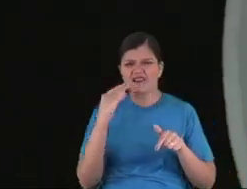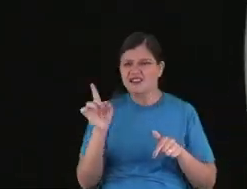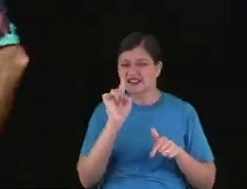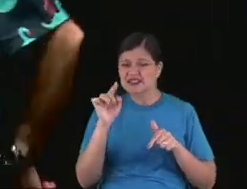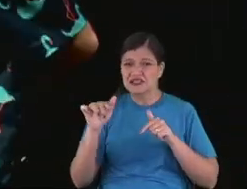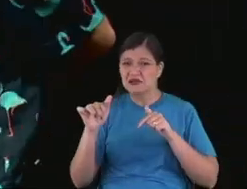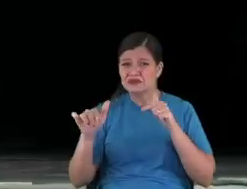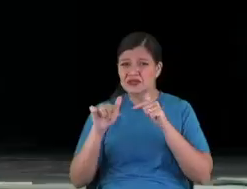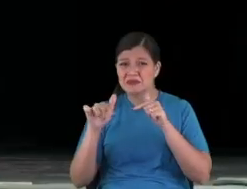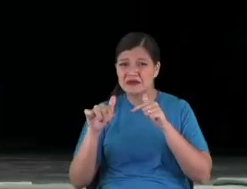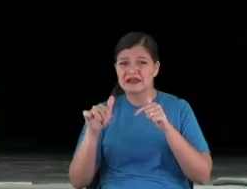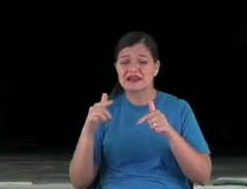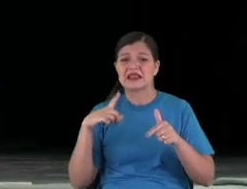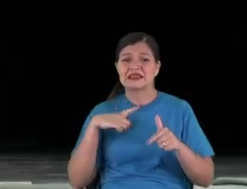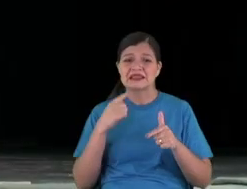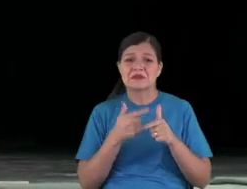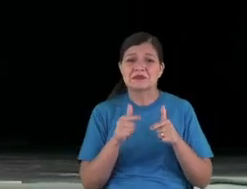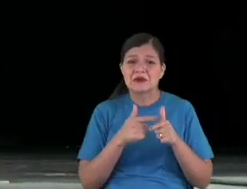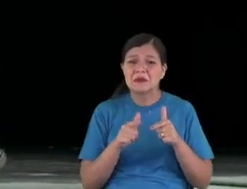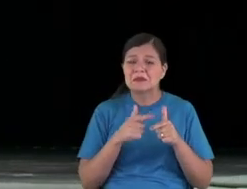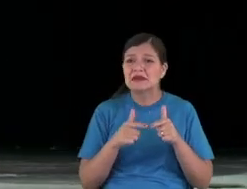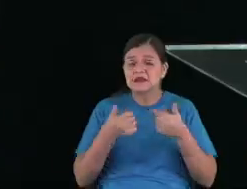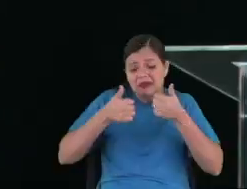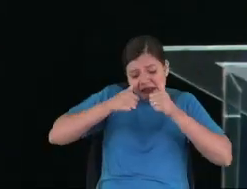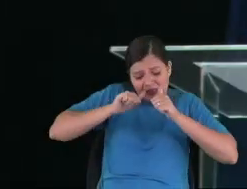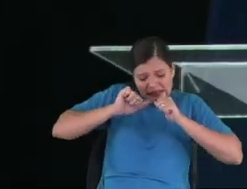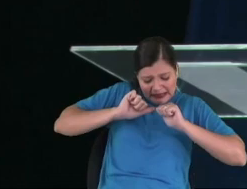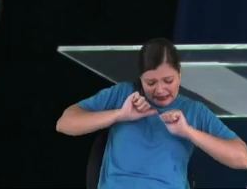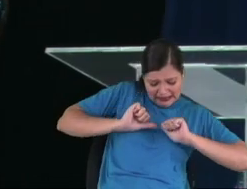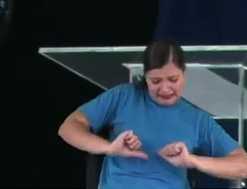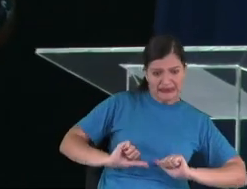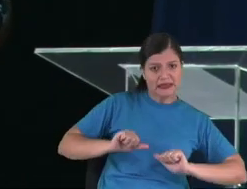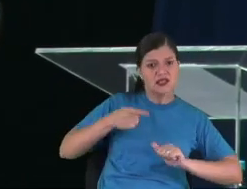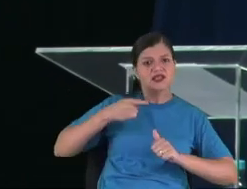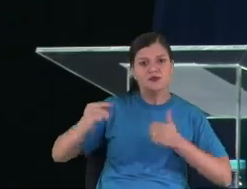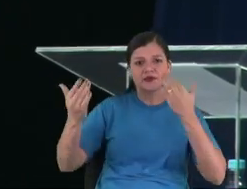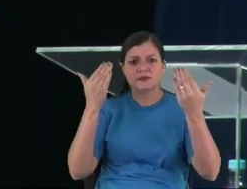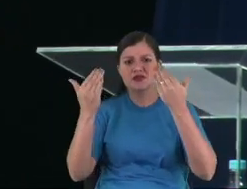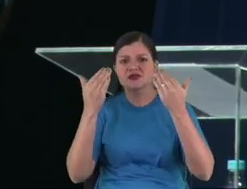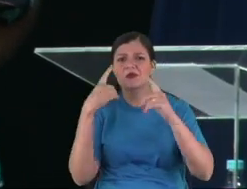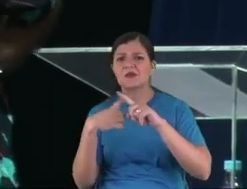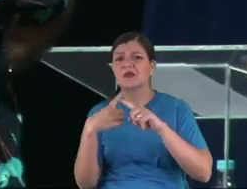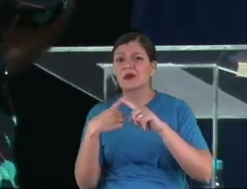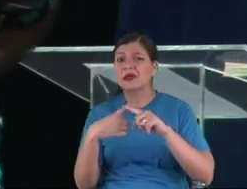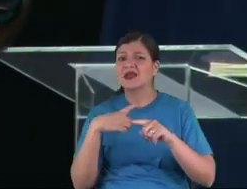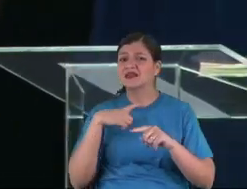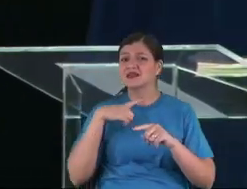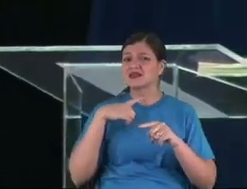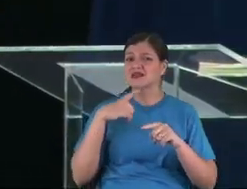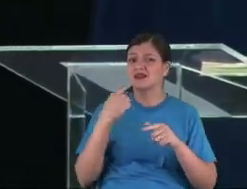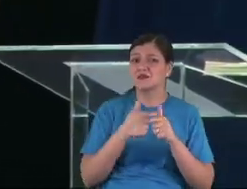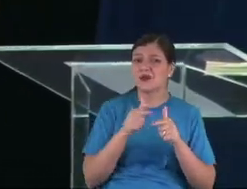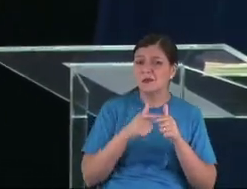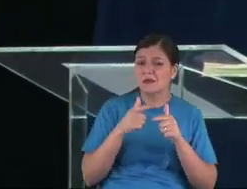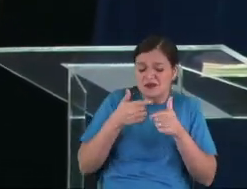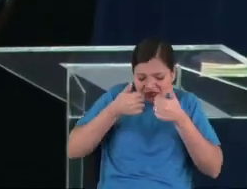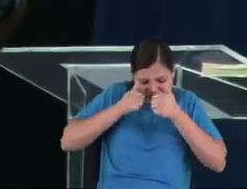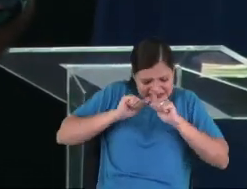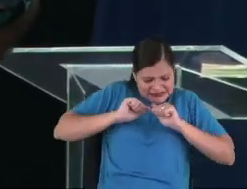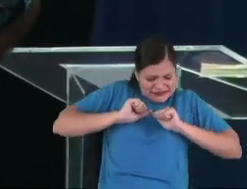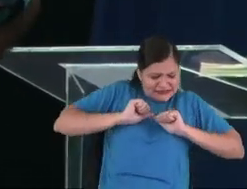The kids didn't work as like a less of self-esteem. They have